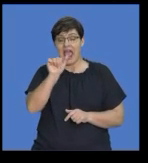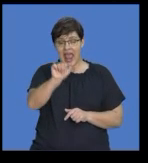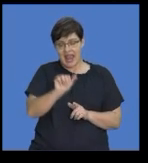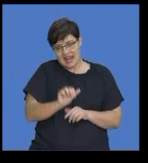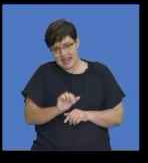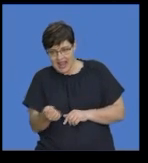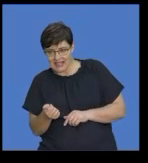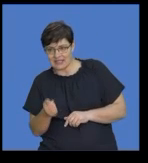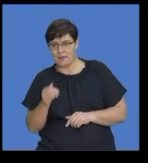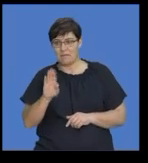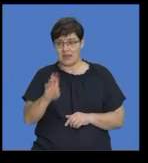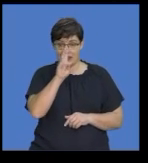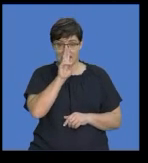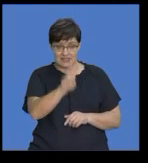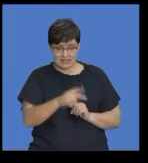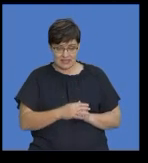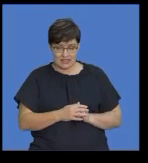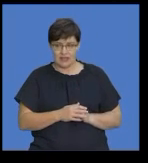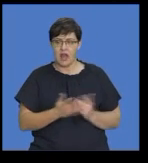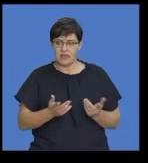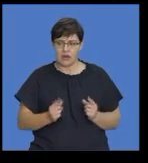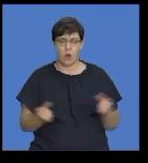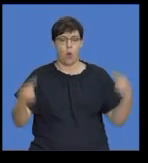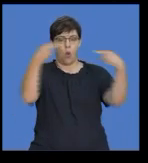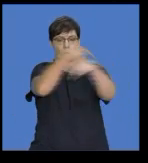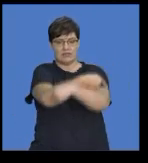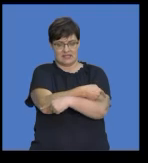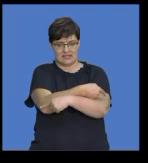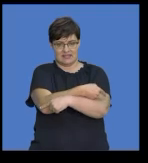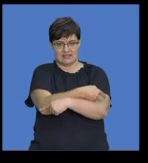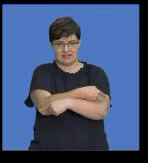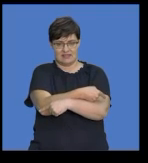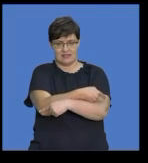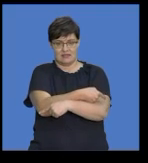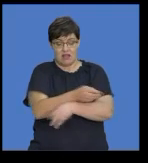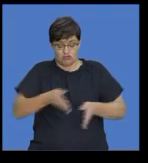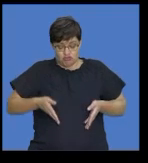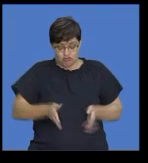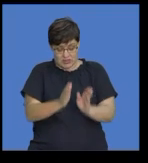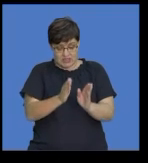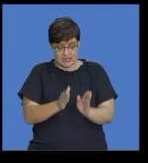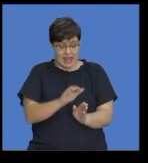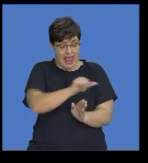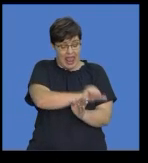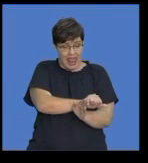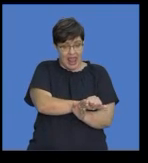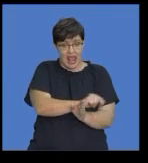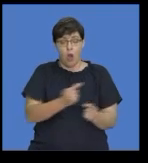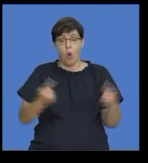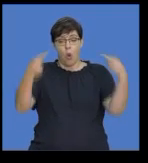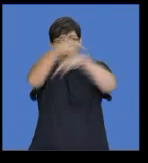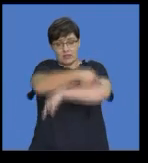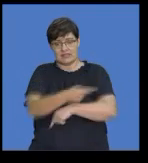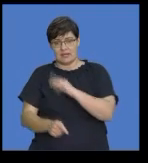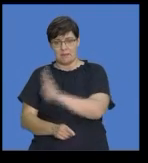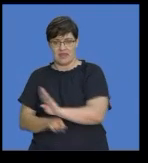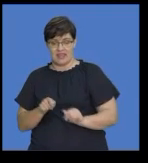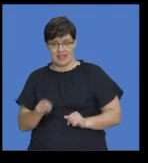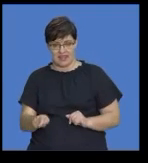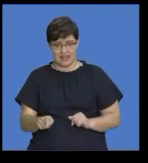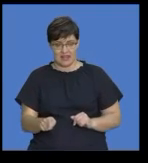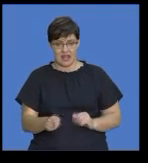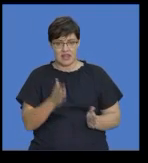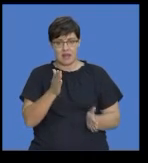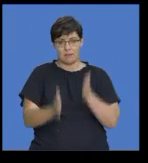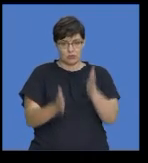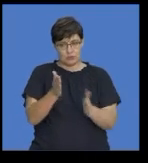and then opposite you see if this is the street a is opposite b and then between b